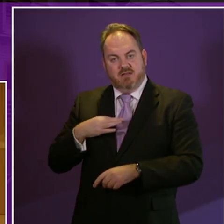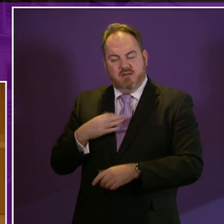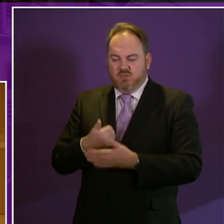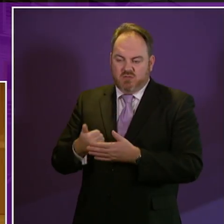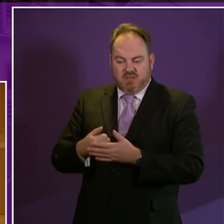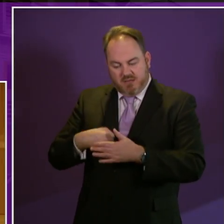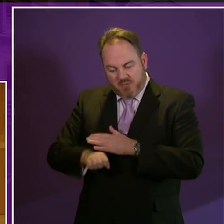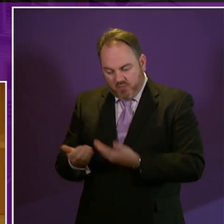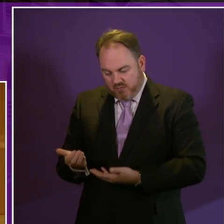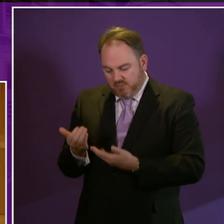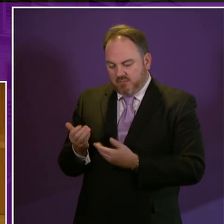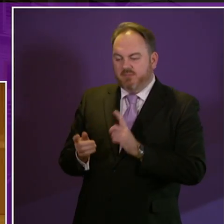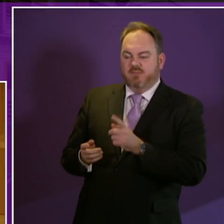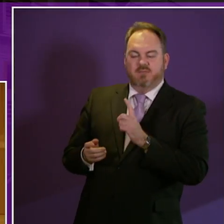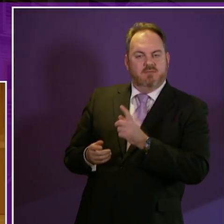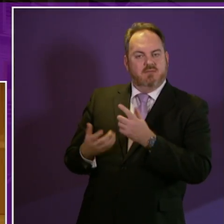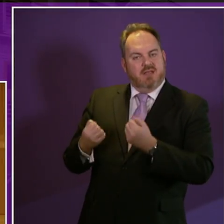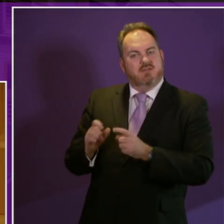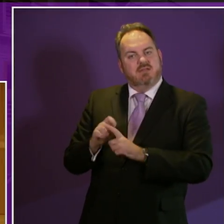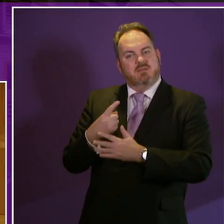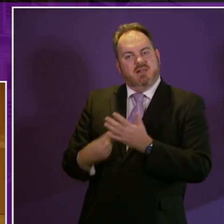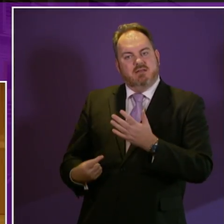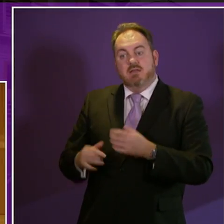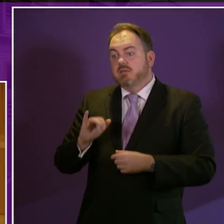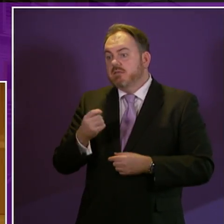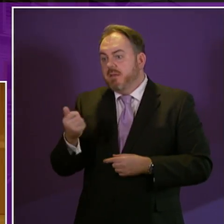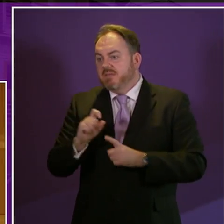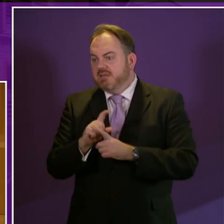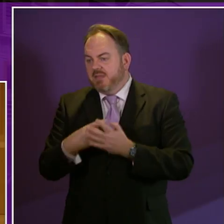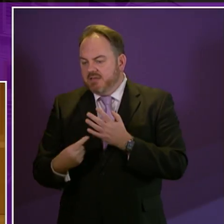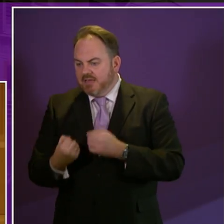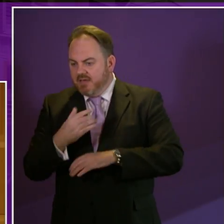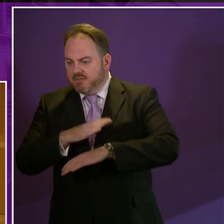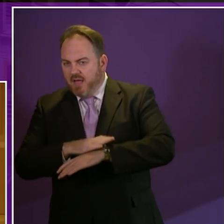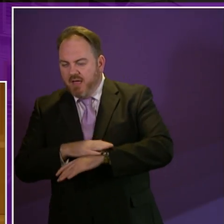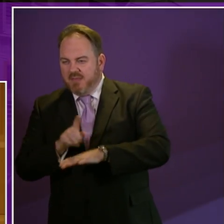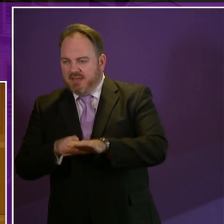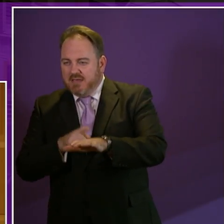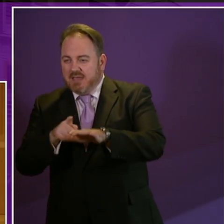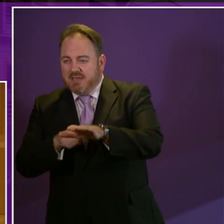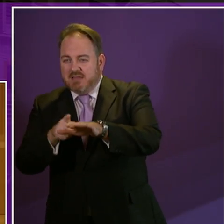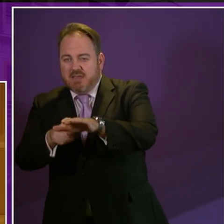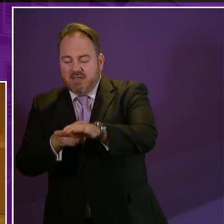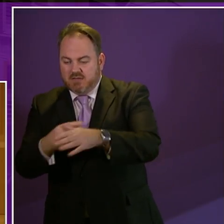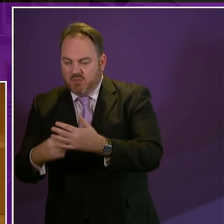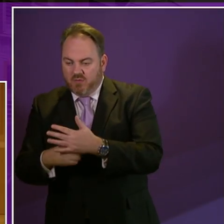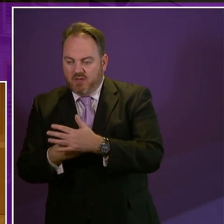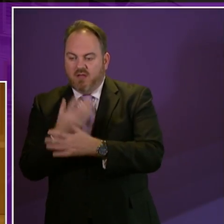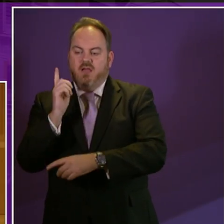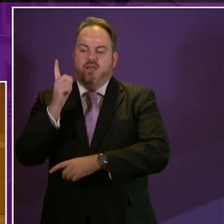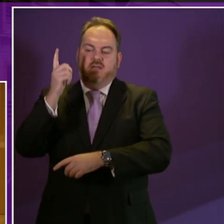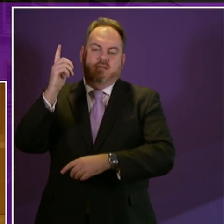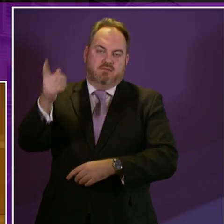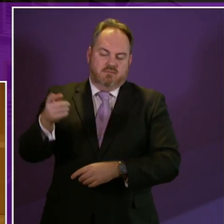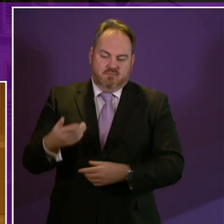but many others may take months years and sometimes even decades to identify now I have raised a couple of times the